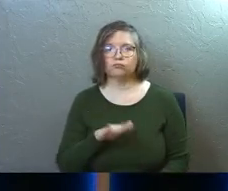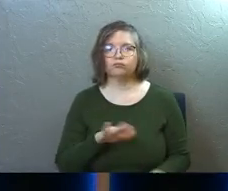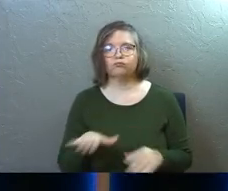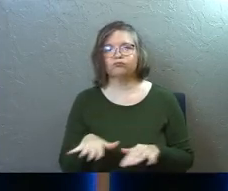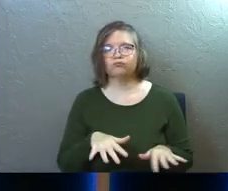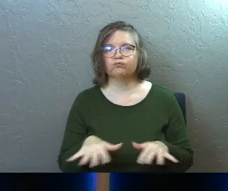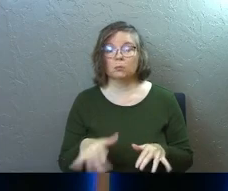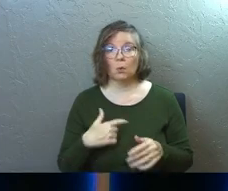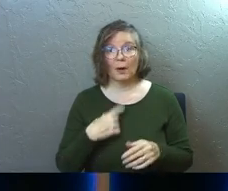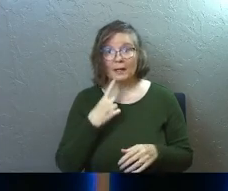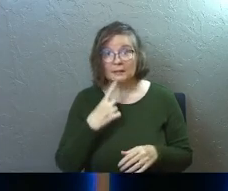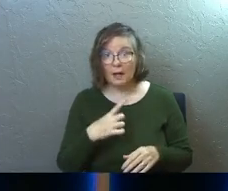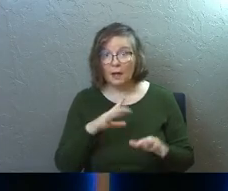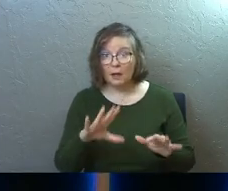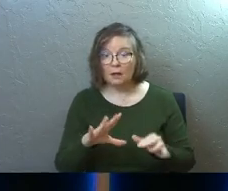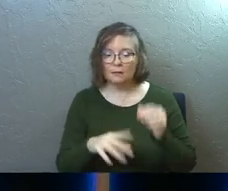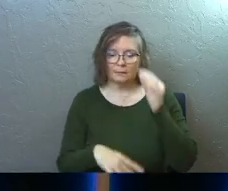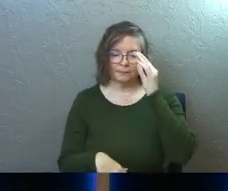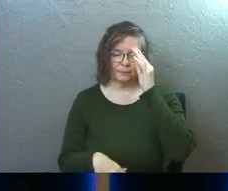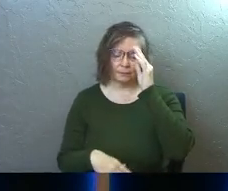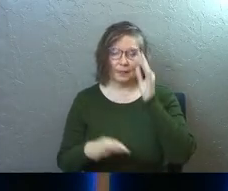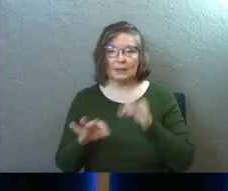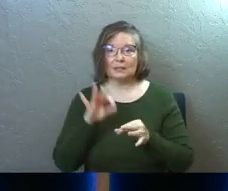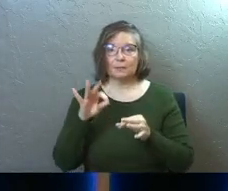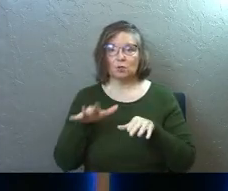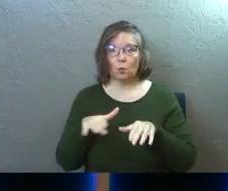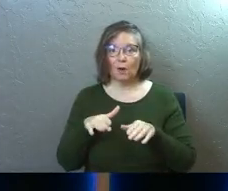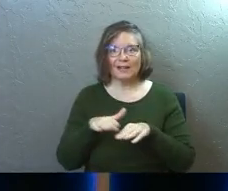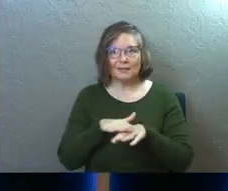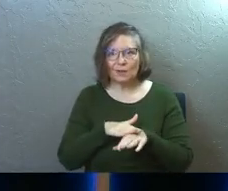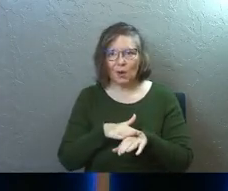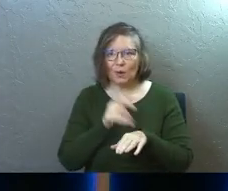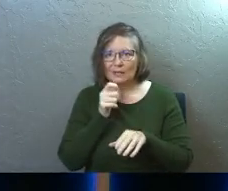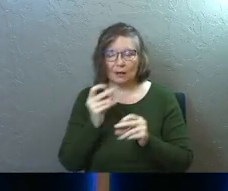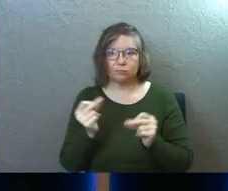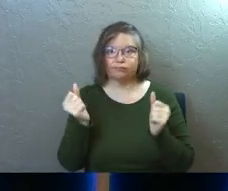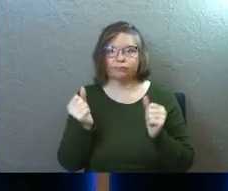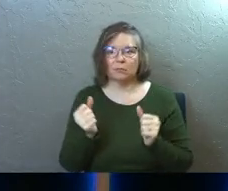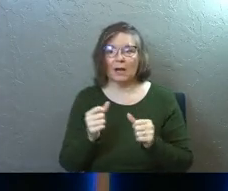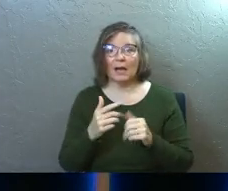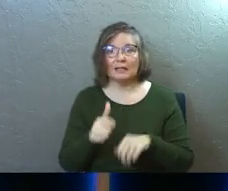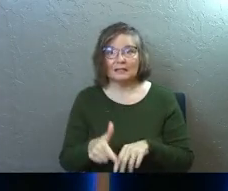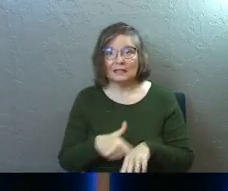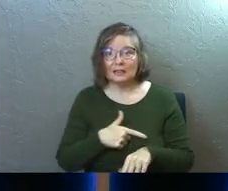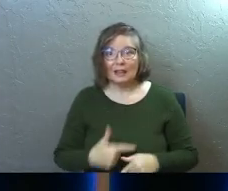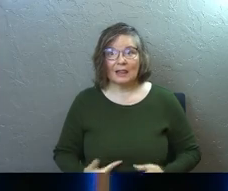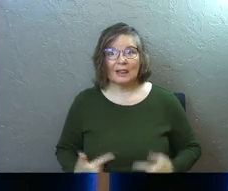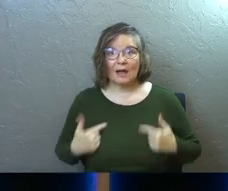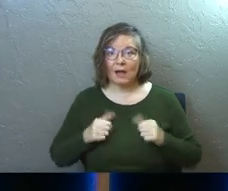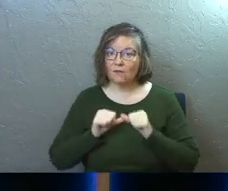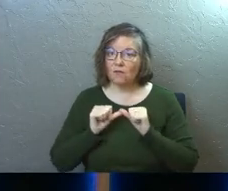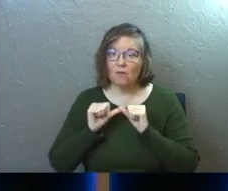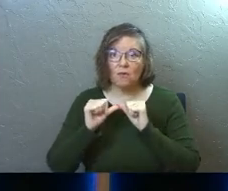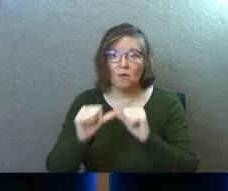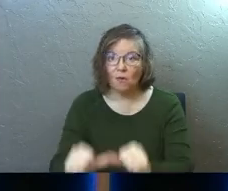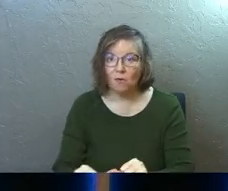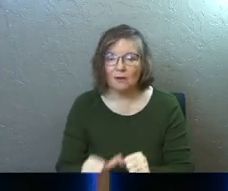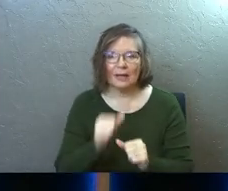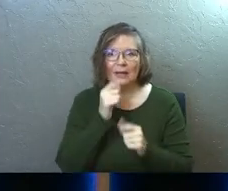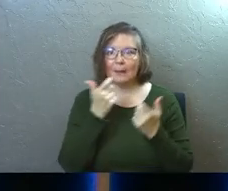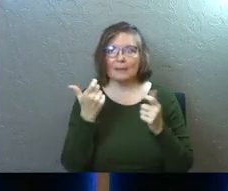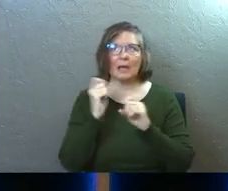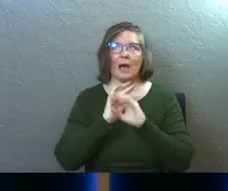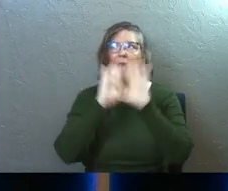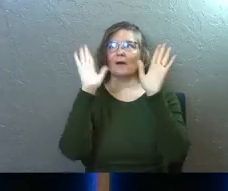what I would say to you is that the spiritual walk is gradual and it's lifelong and it's not the big